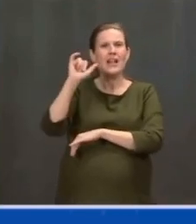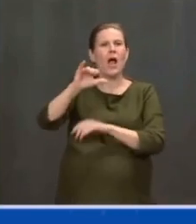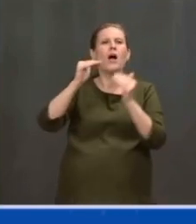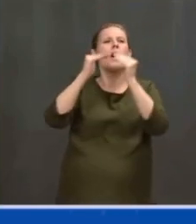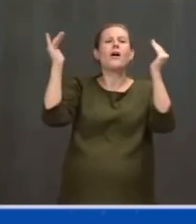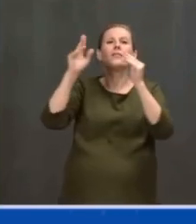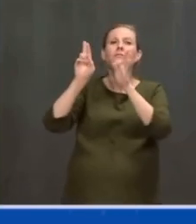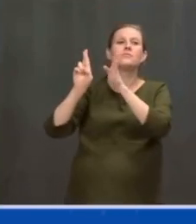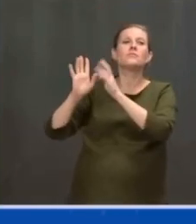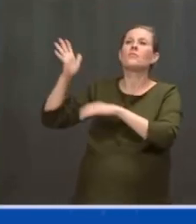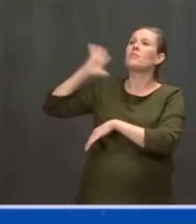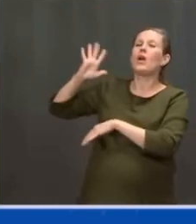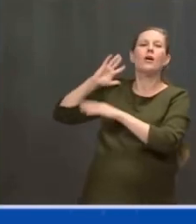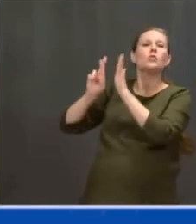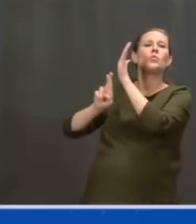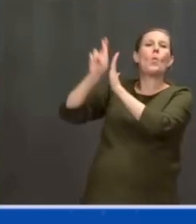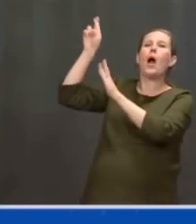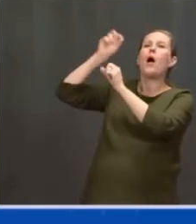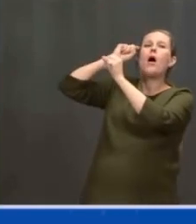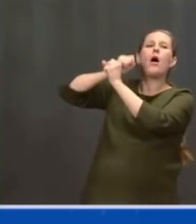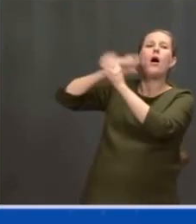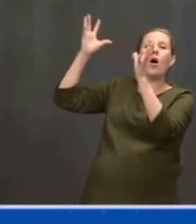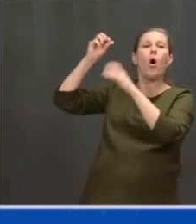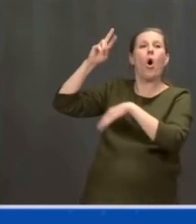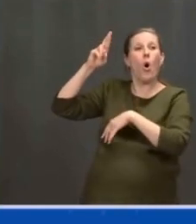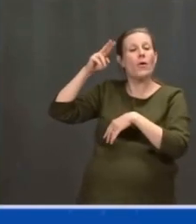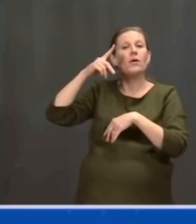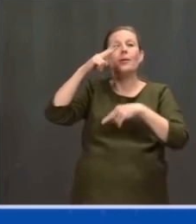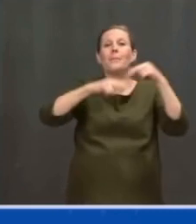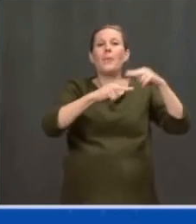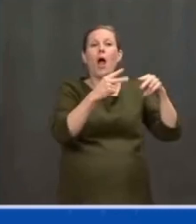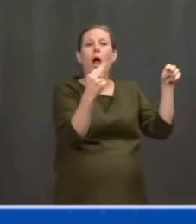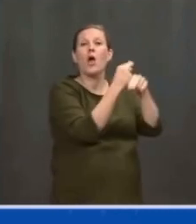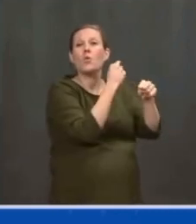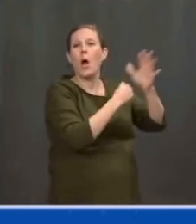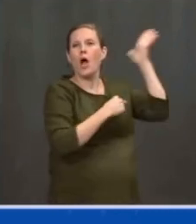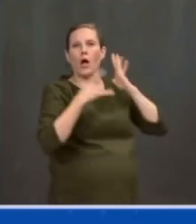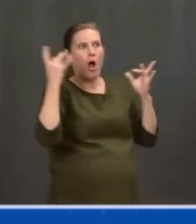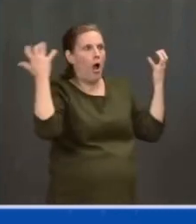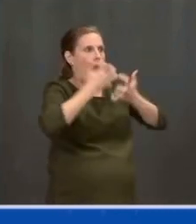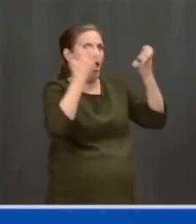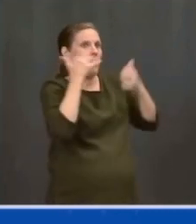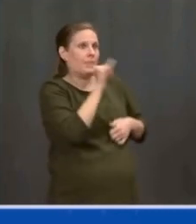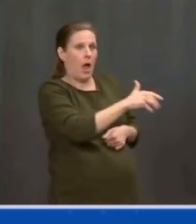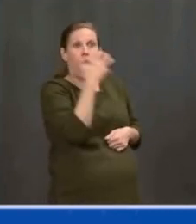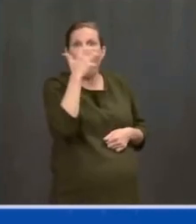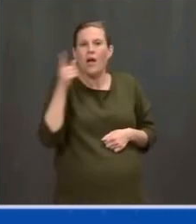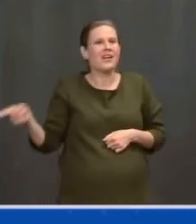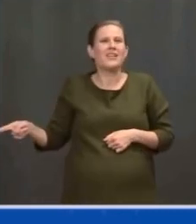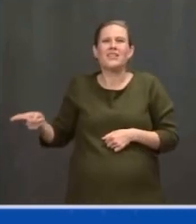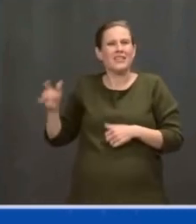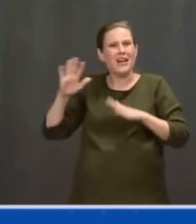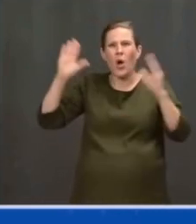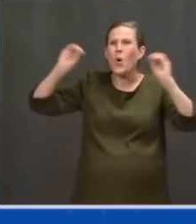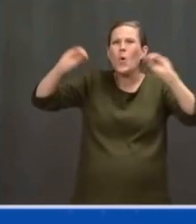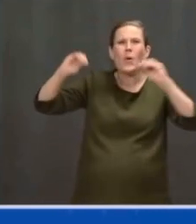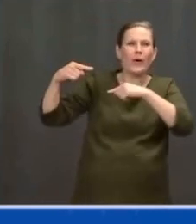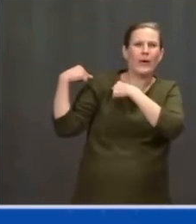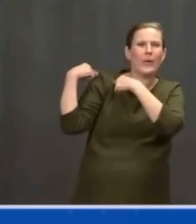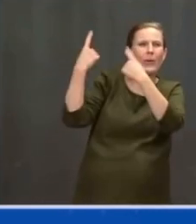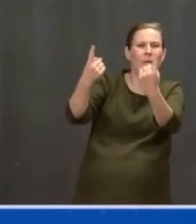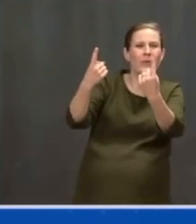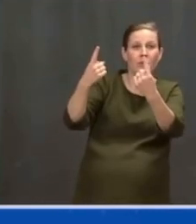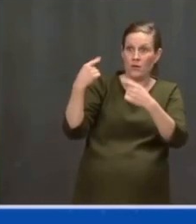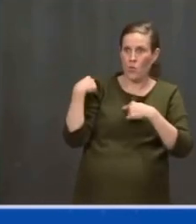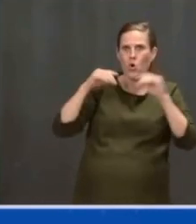In fact, it's the largest American jobs investment since World War II. It will create millions of jobs,